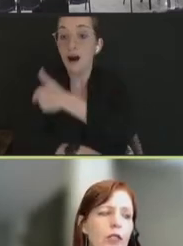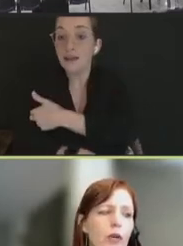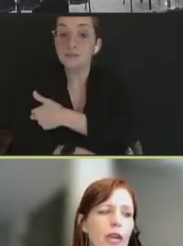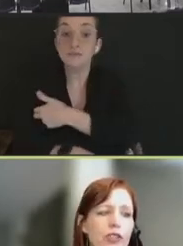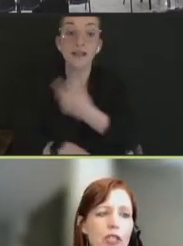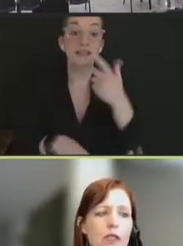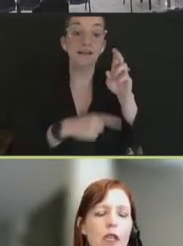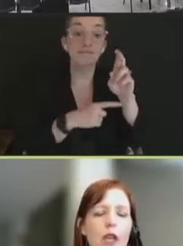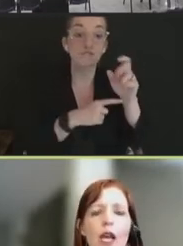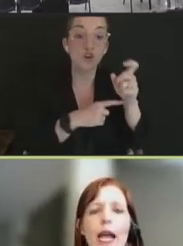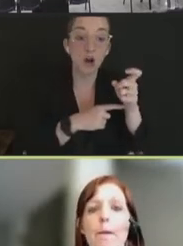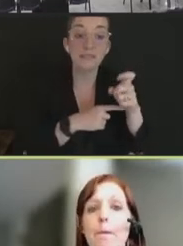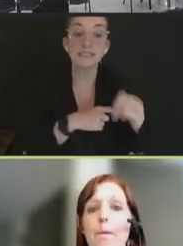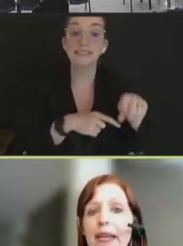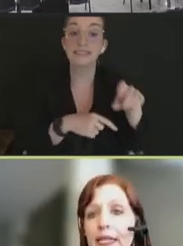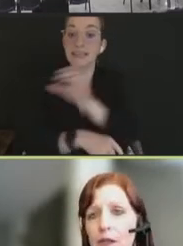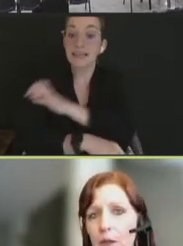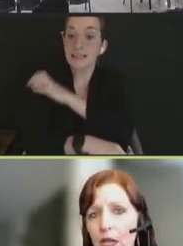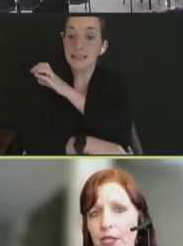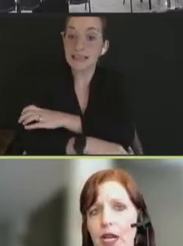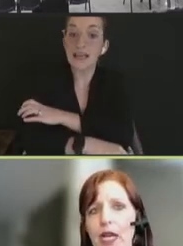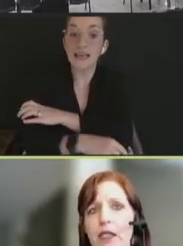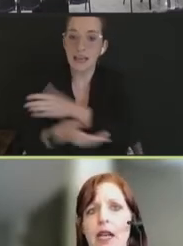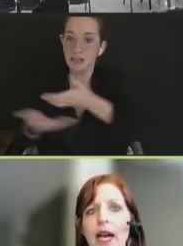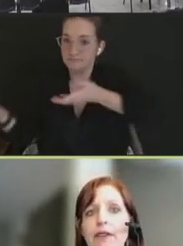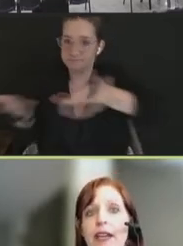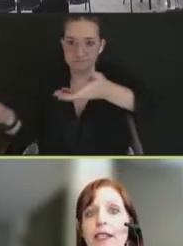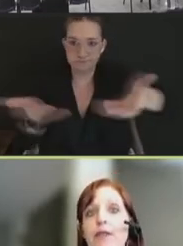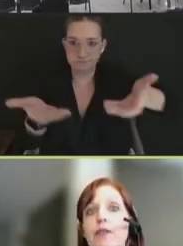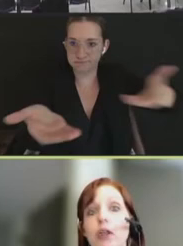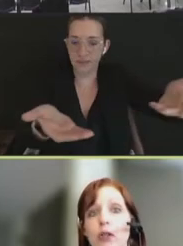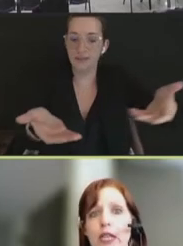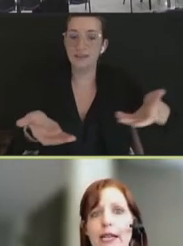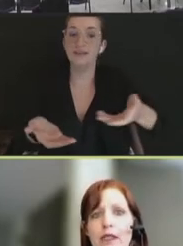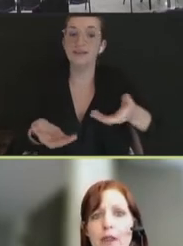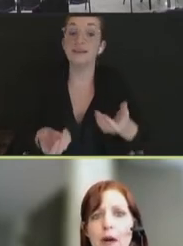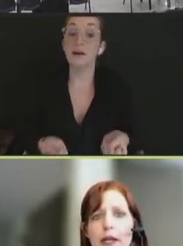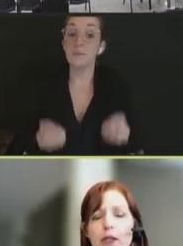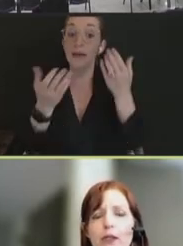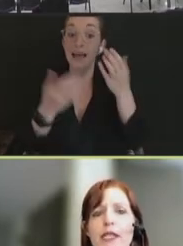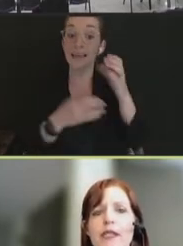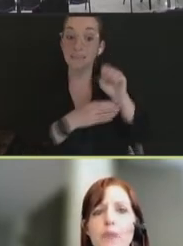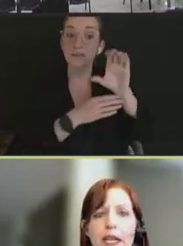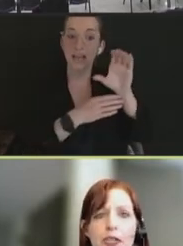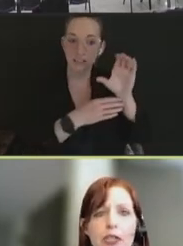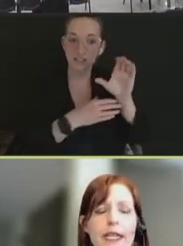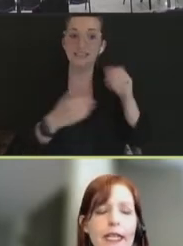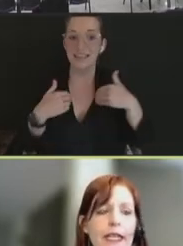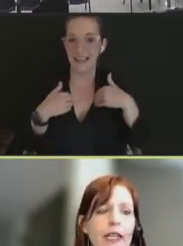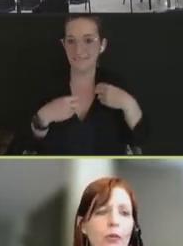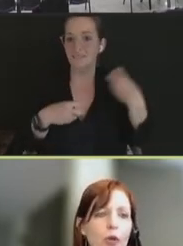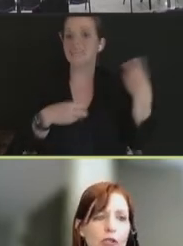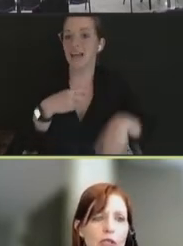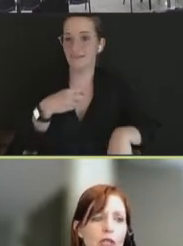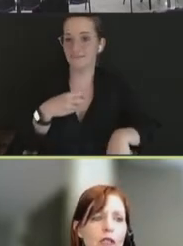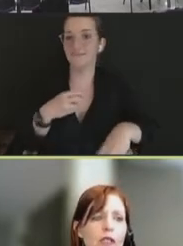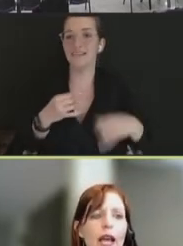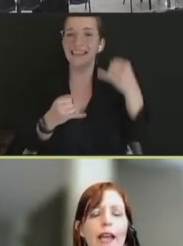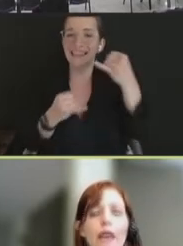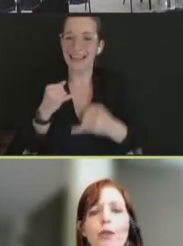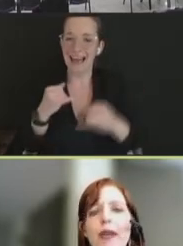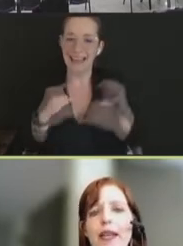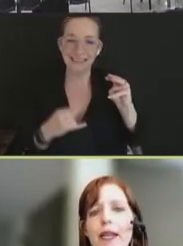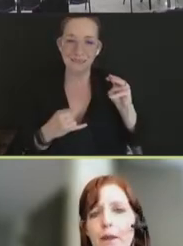locations. Many supply chains have a difficult last mile, especially in emergencies.